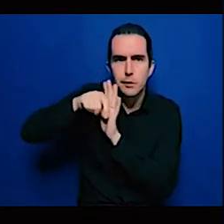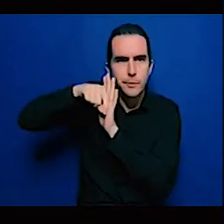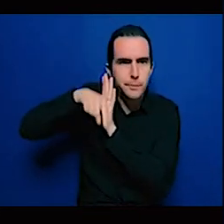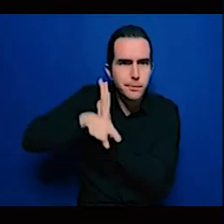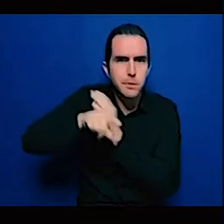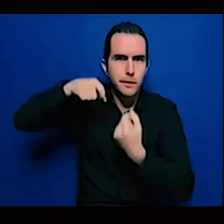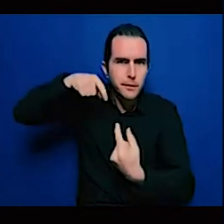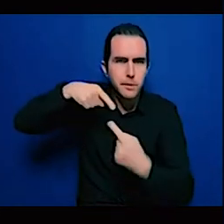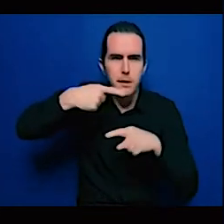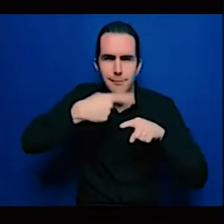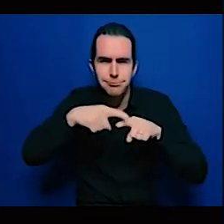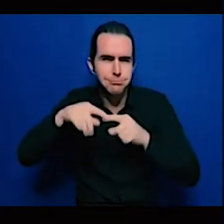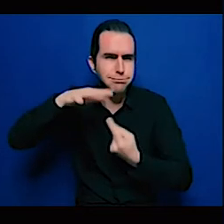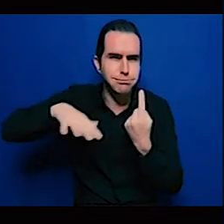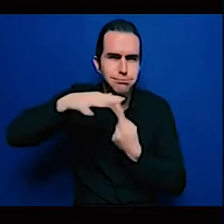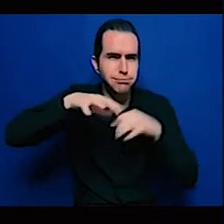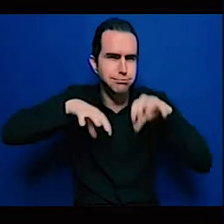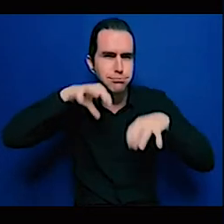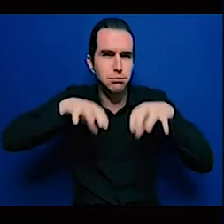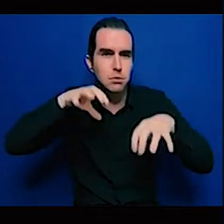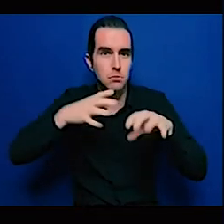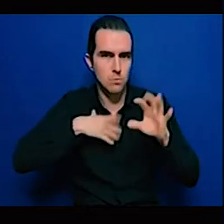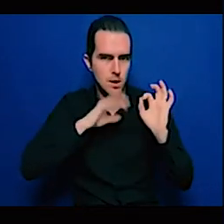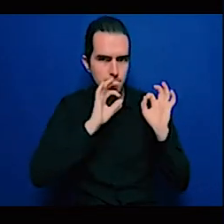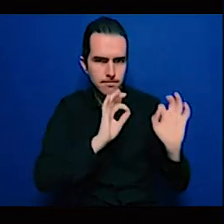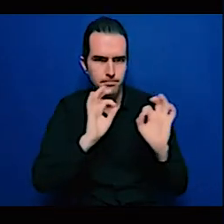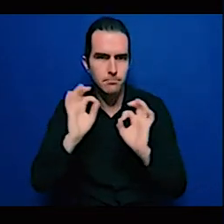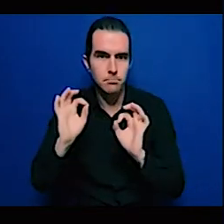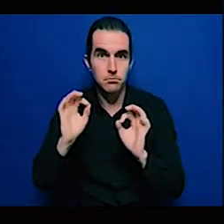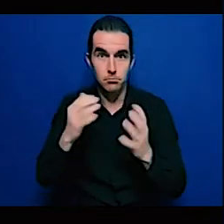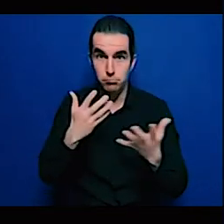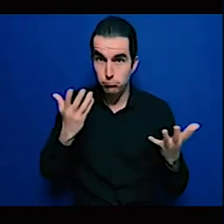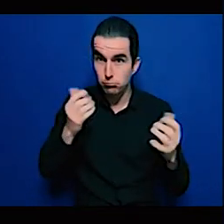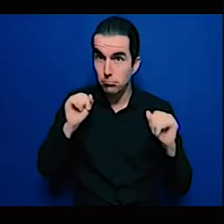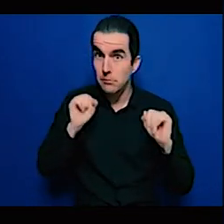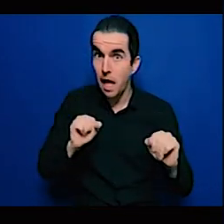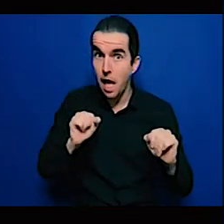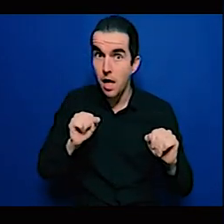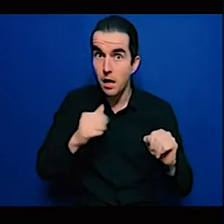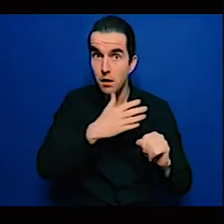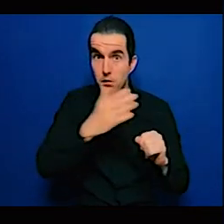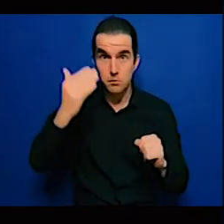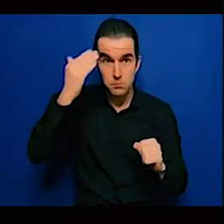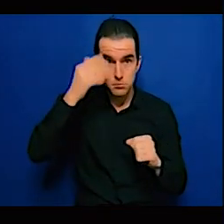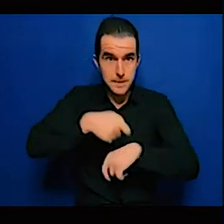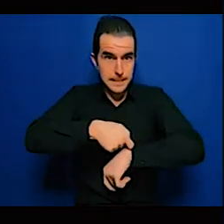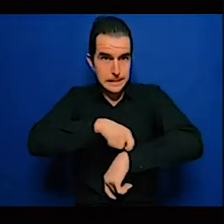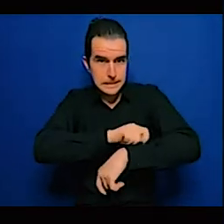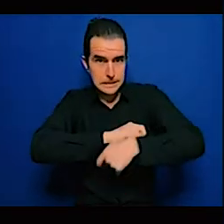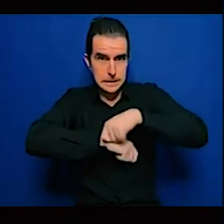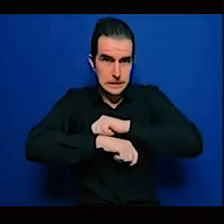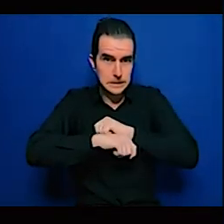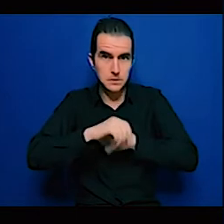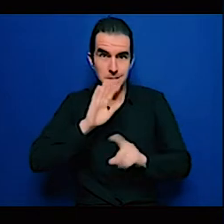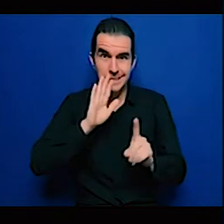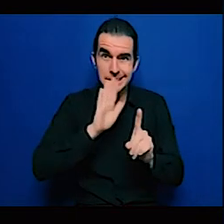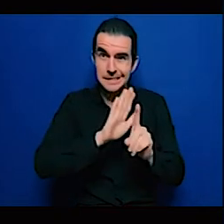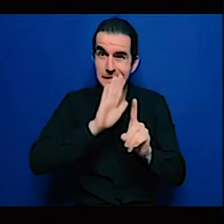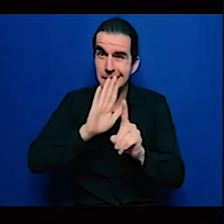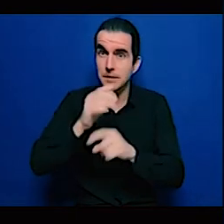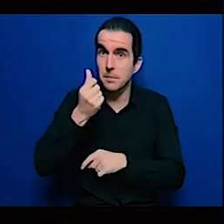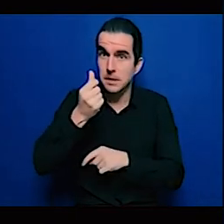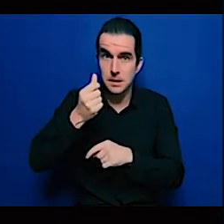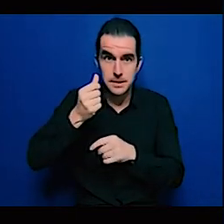energy projects? These are a lot of aspects that African countries need to look at. In